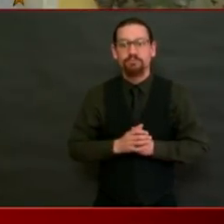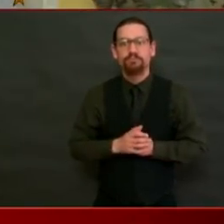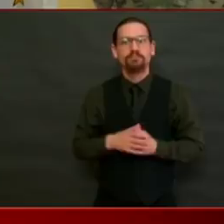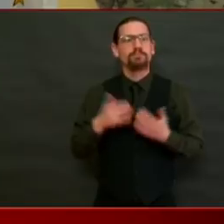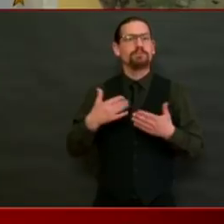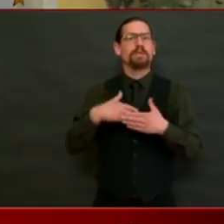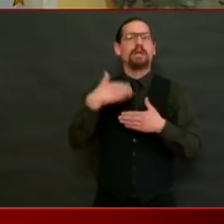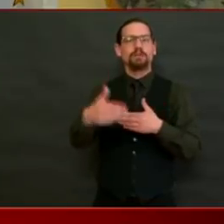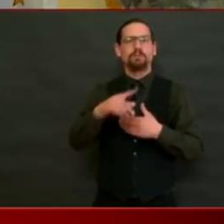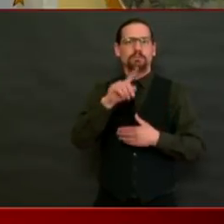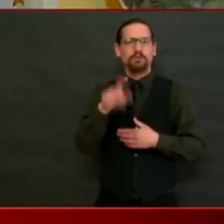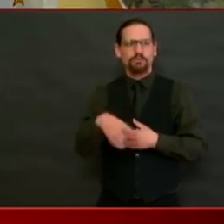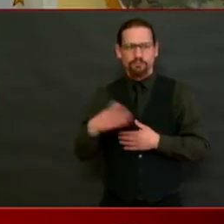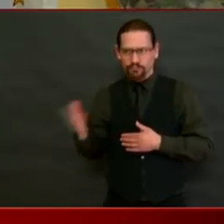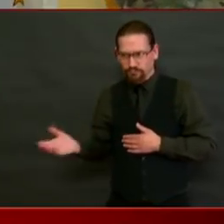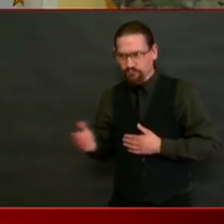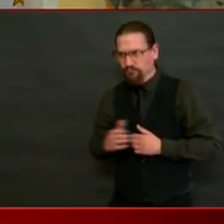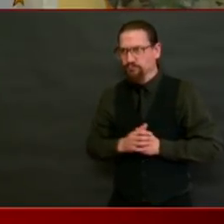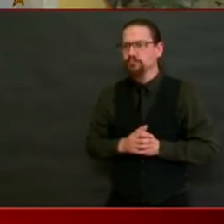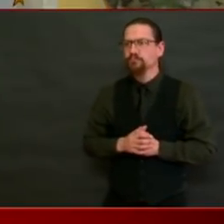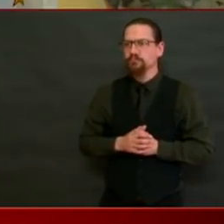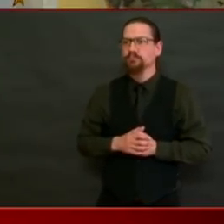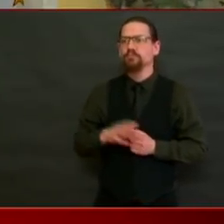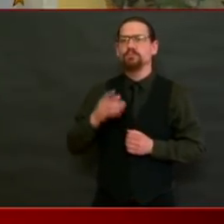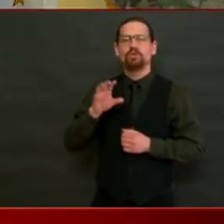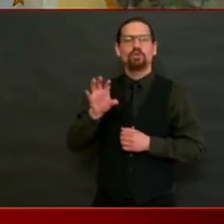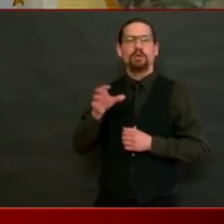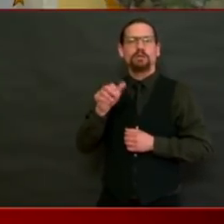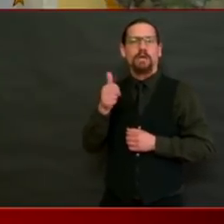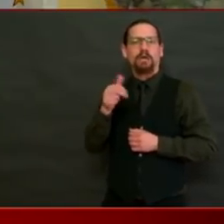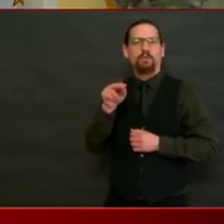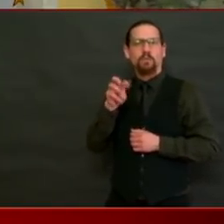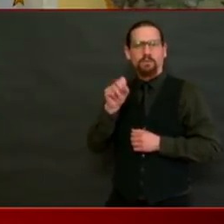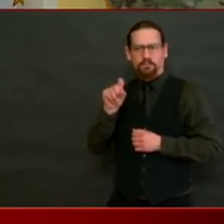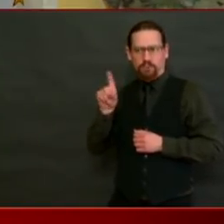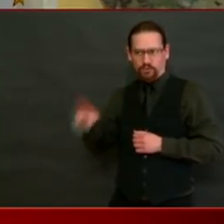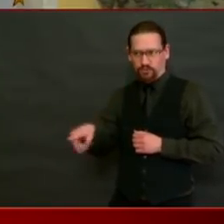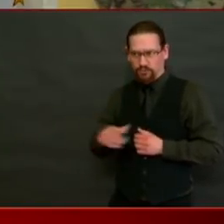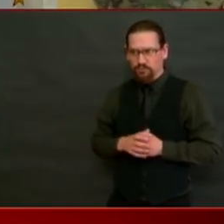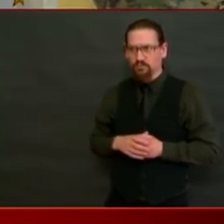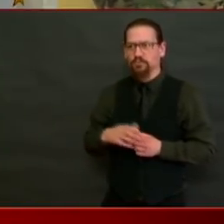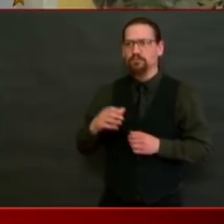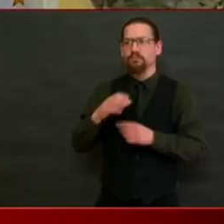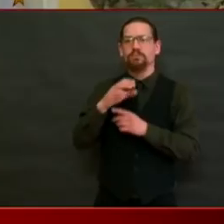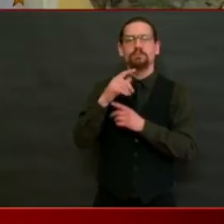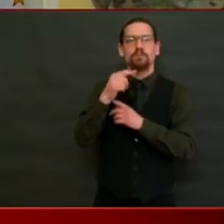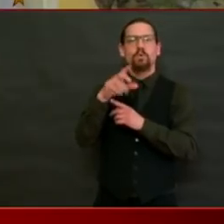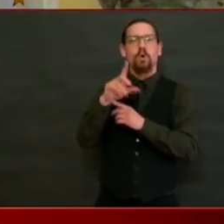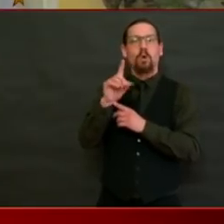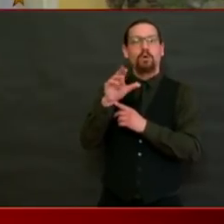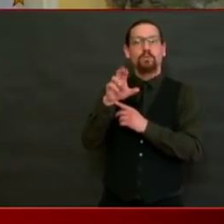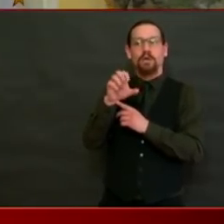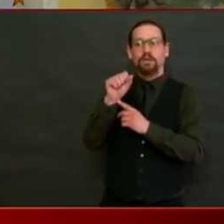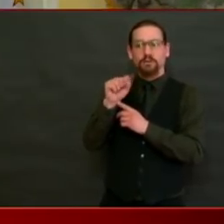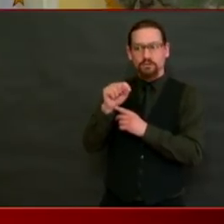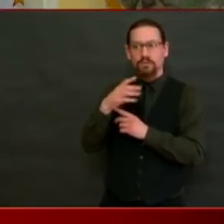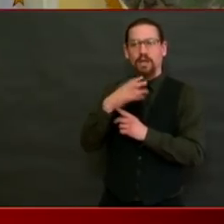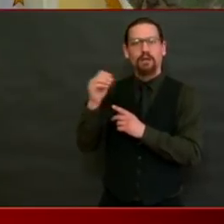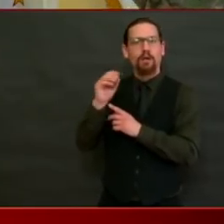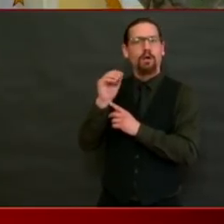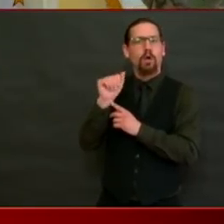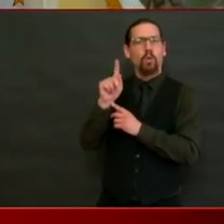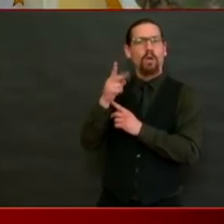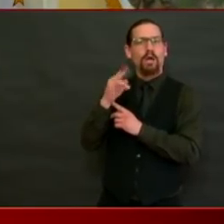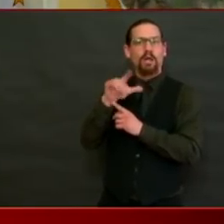Channel 10. What do you tell families of residents at Golden Crest and Oak Hill worried about their loved ones? Why do those facilities